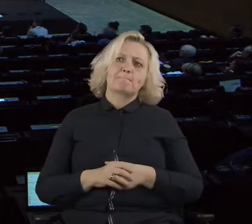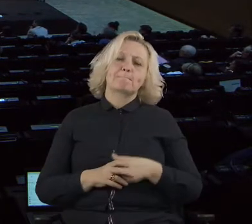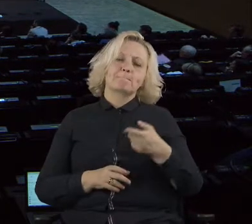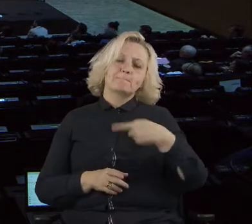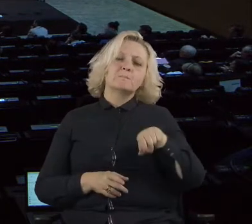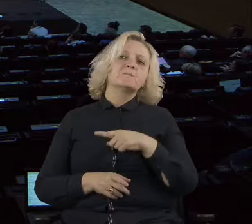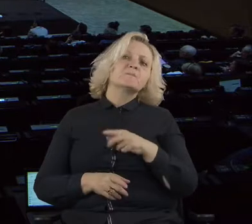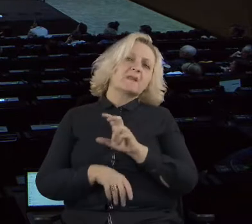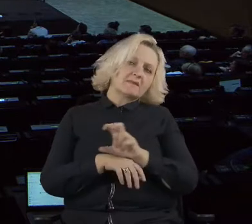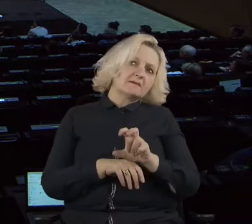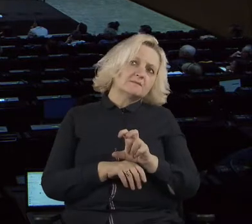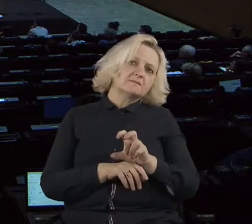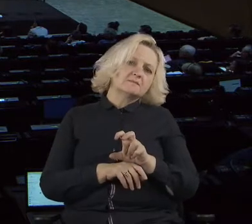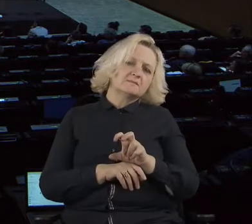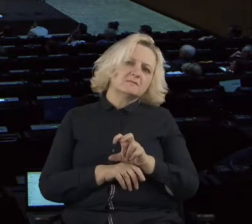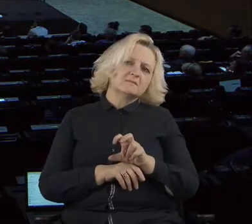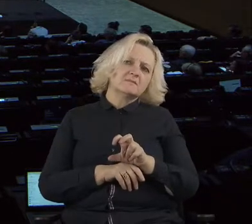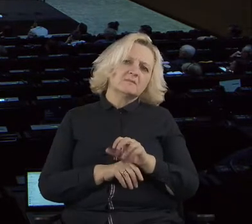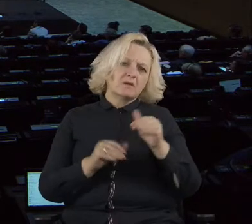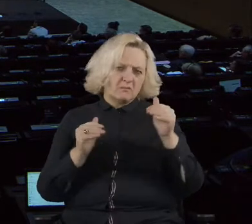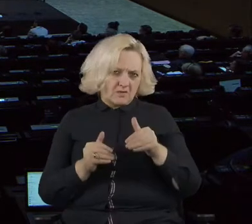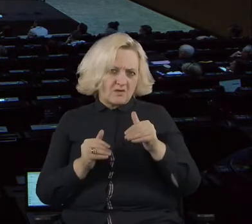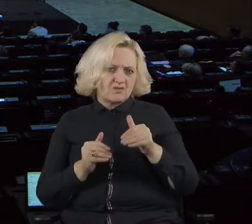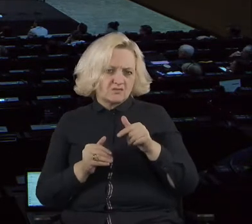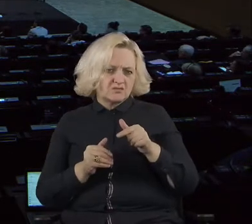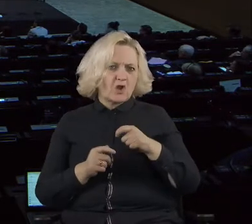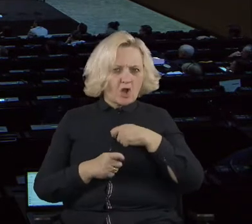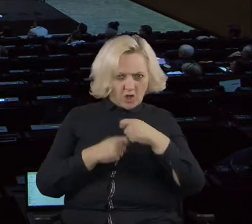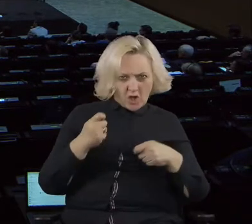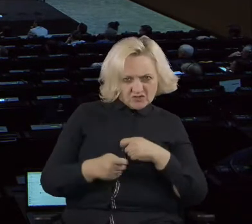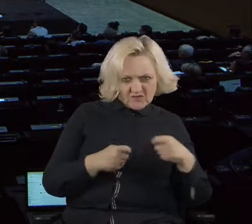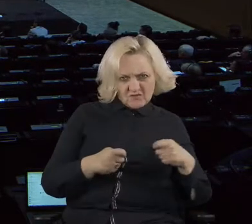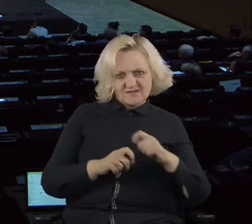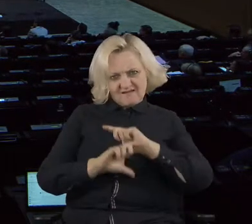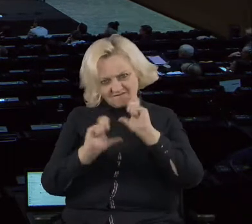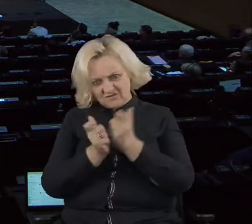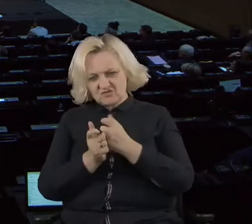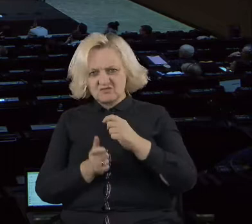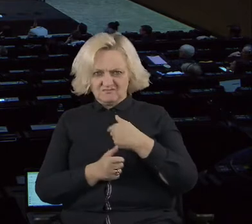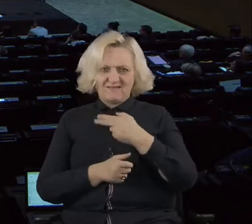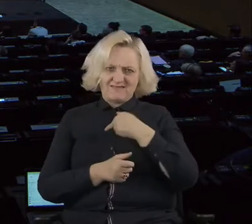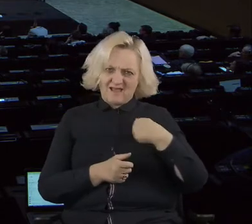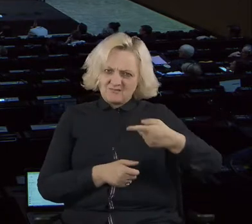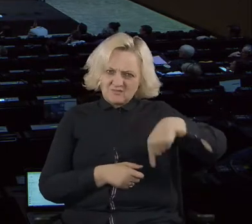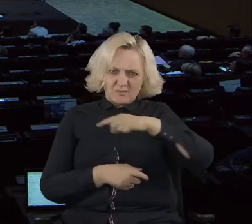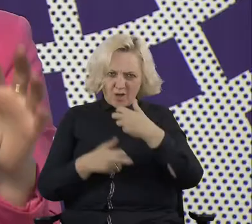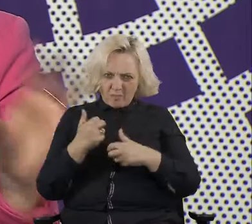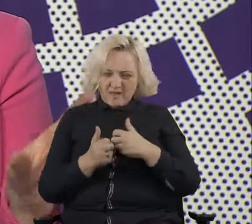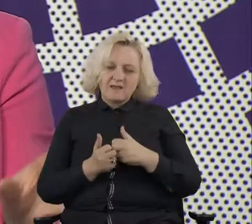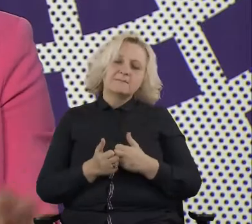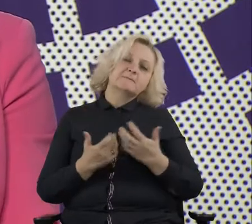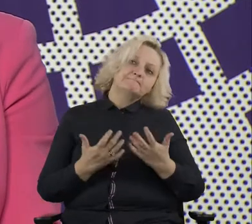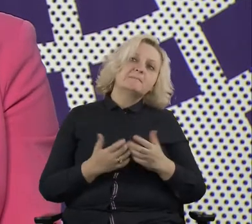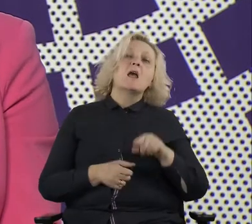come back to what I said in the beginning processes are extremely important. So if we turn the process of general policymaking from the